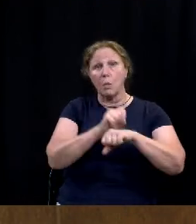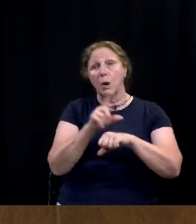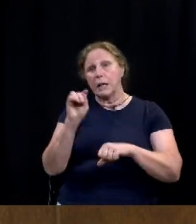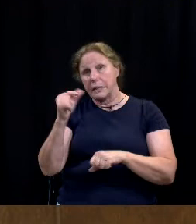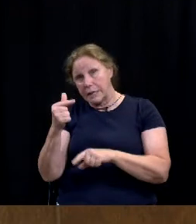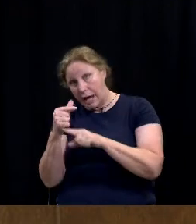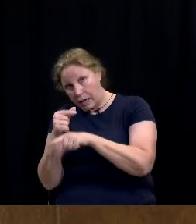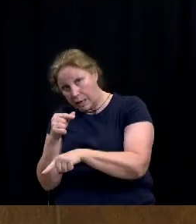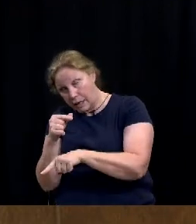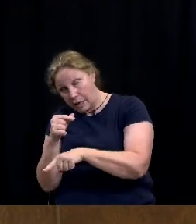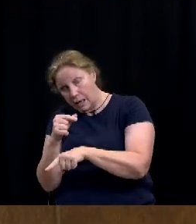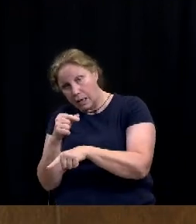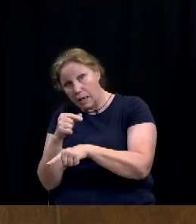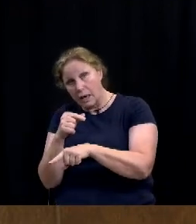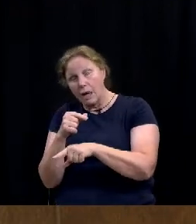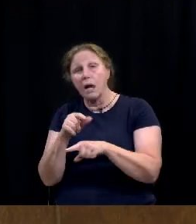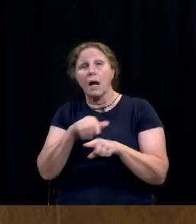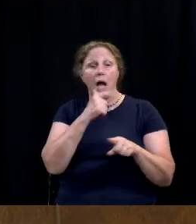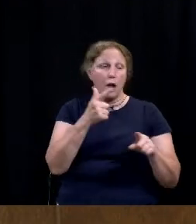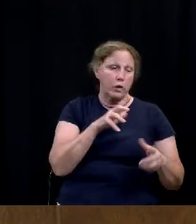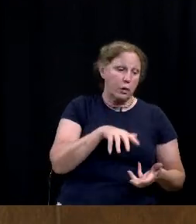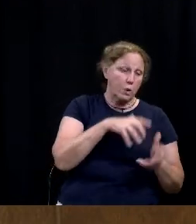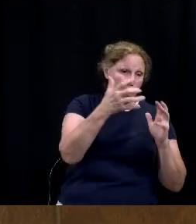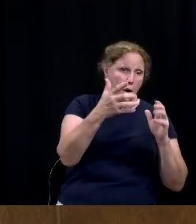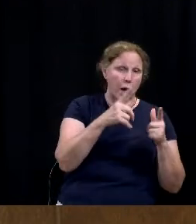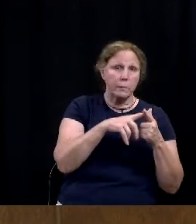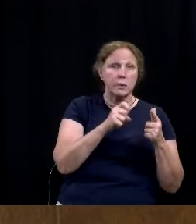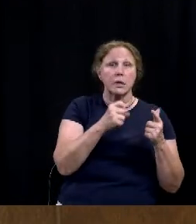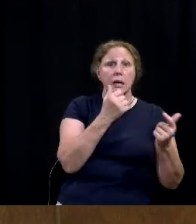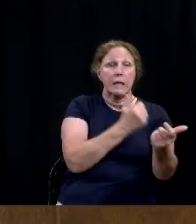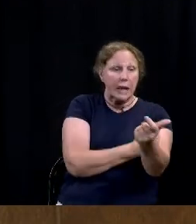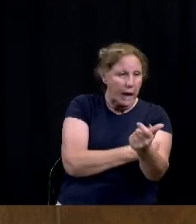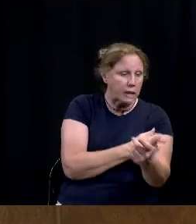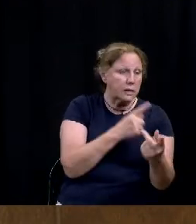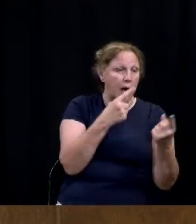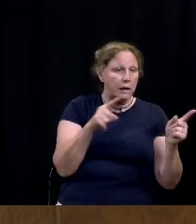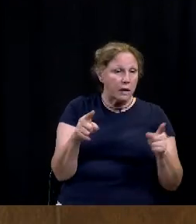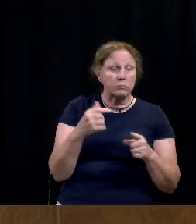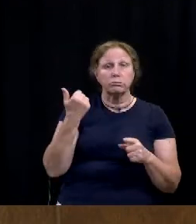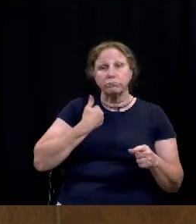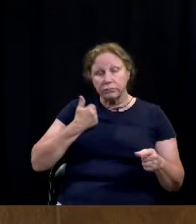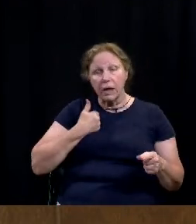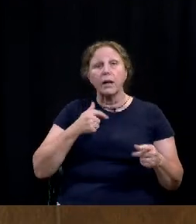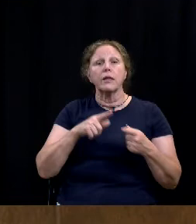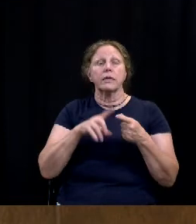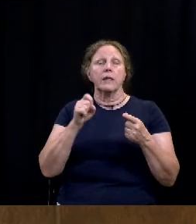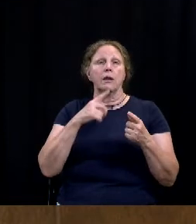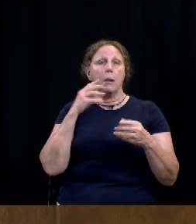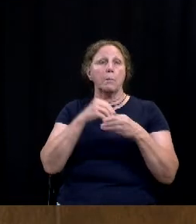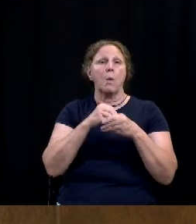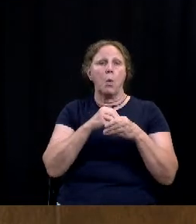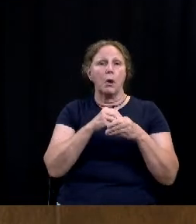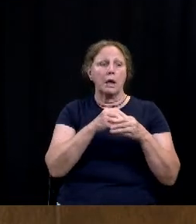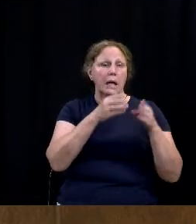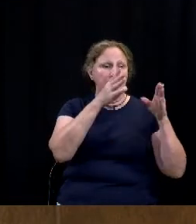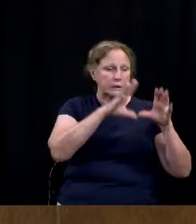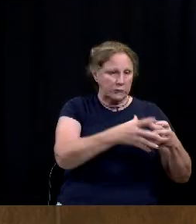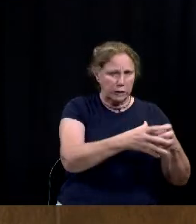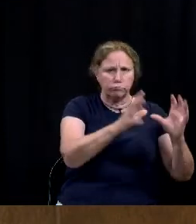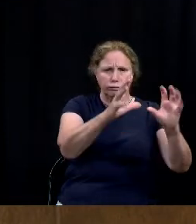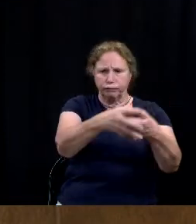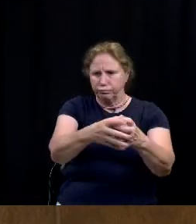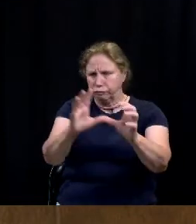on the other you know violent crimes and drugs and gang activities that we can have more individualized uh district by district